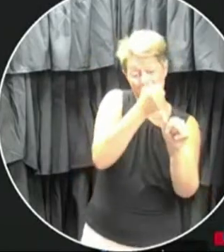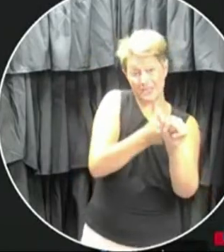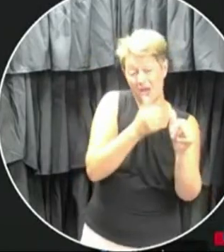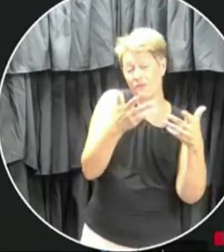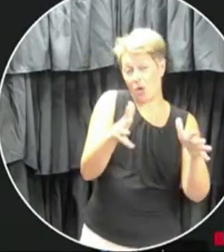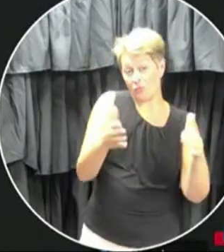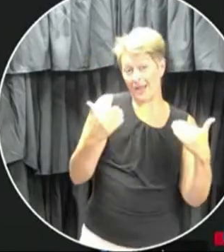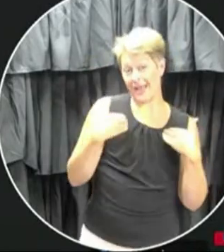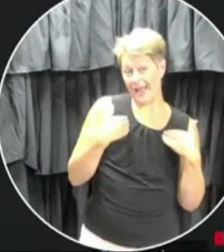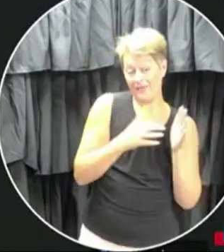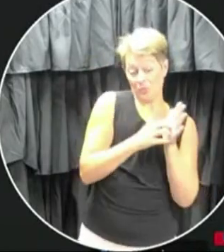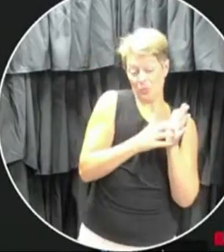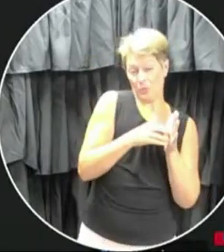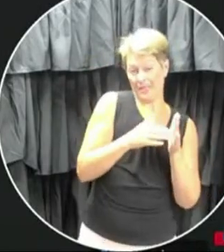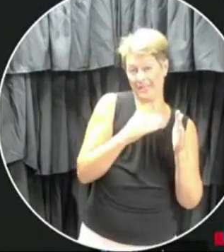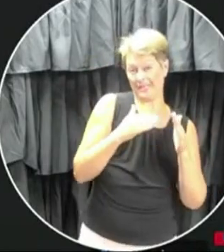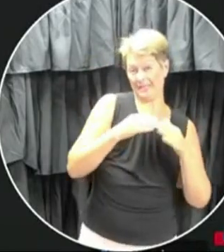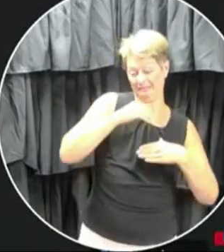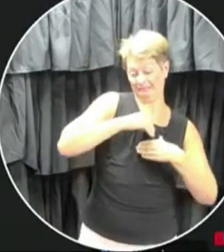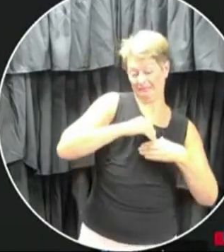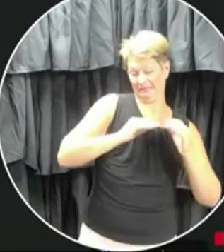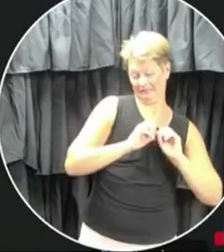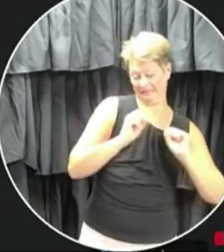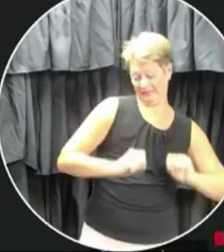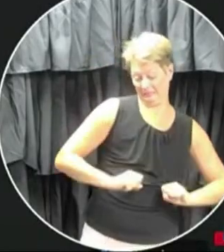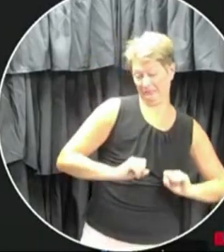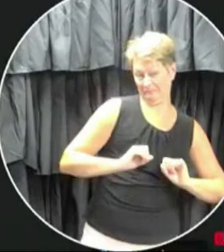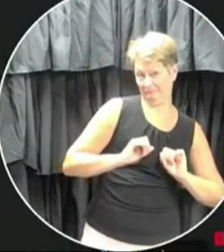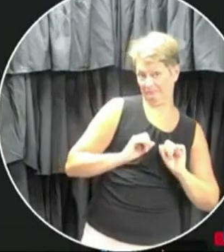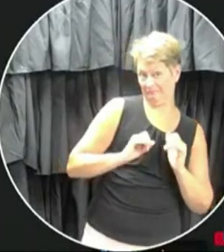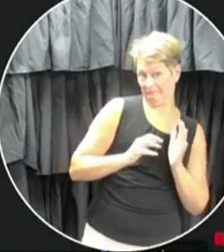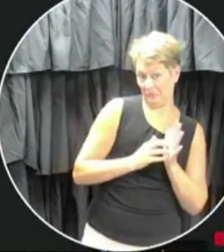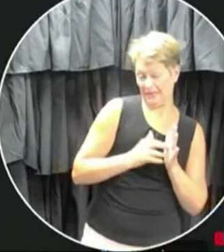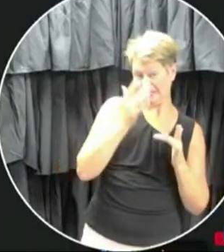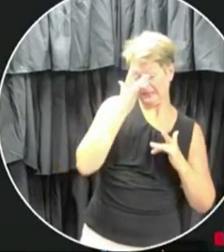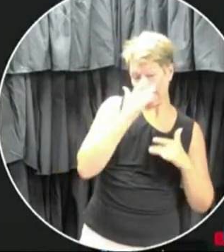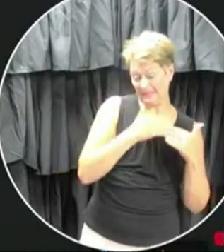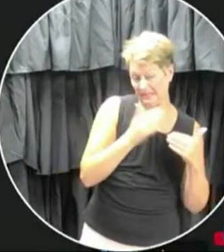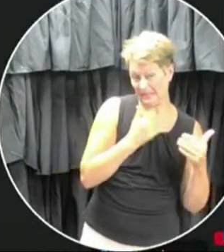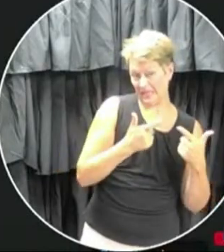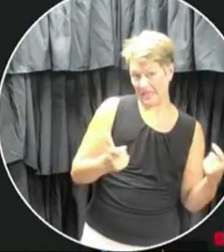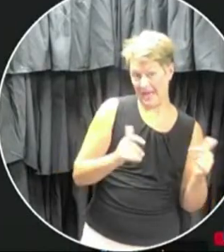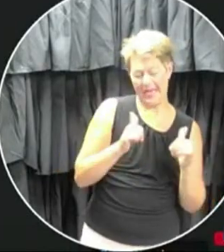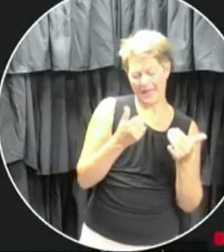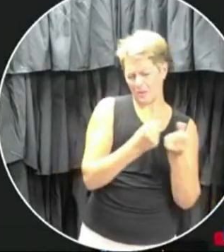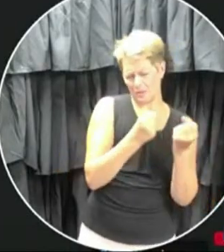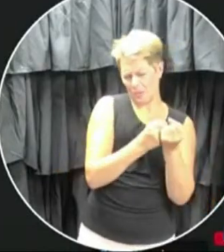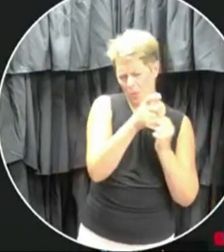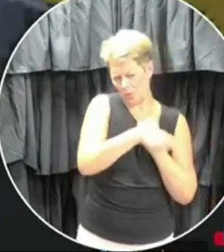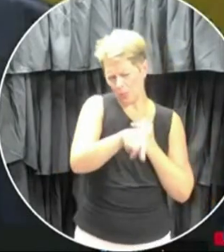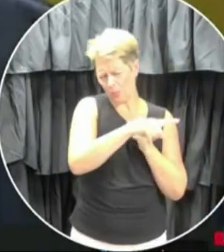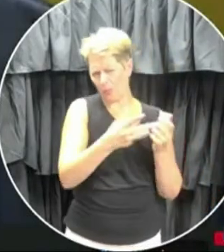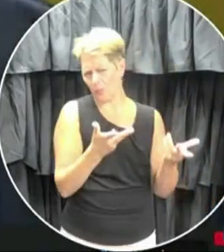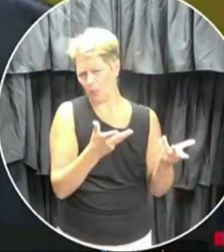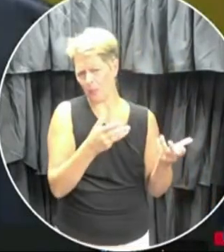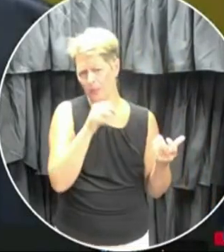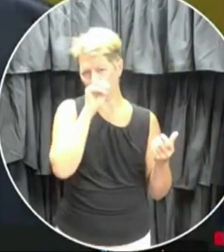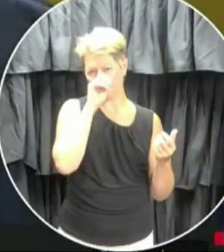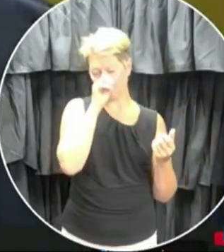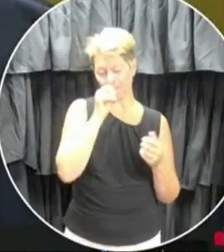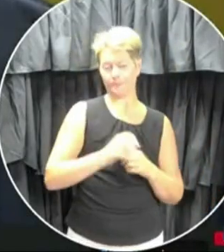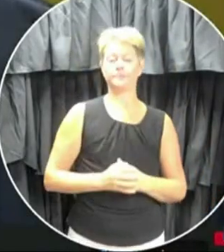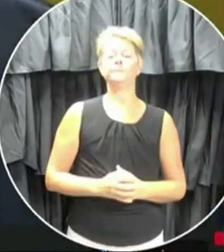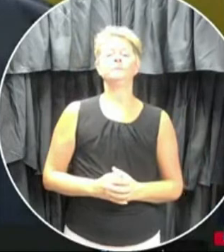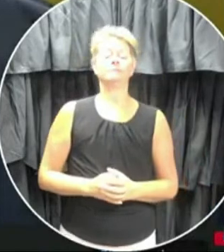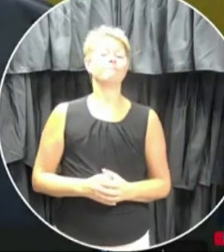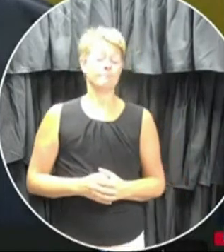you know, family members or loved ones at home? Are there any specific measures there to support those, those people? So we would employ our